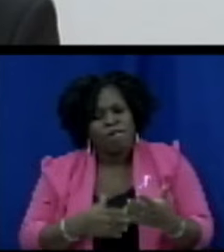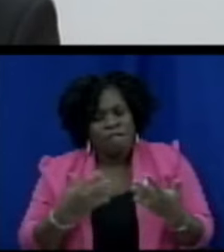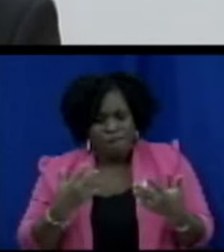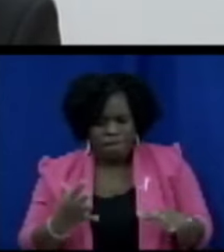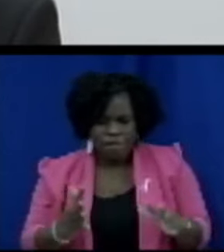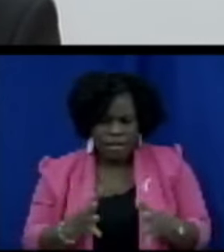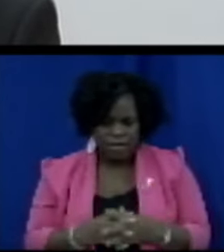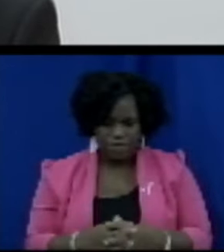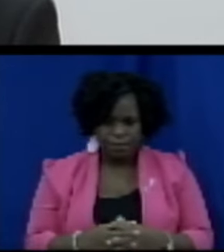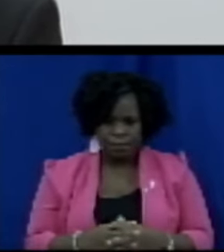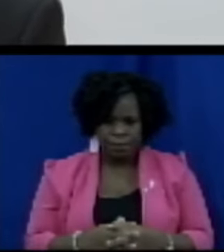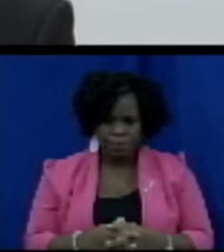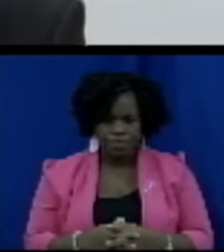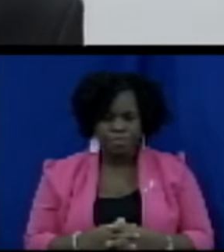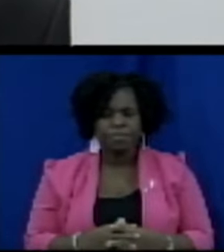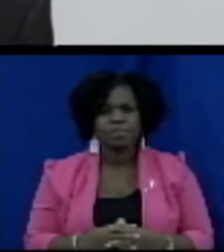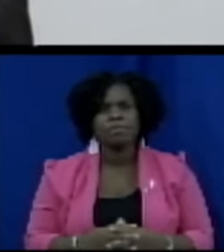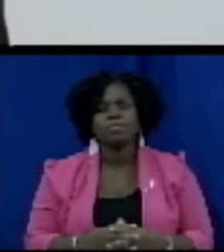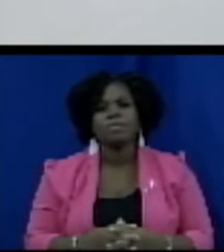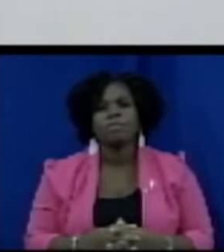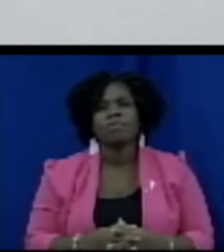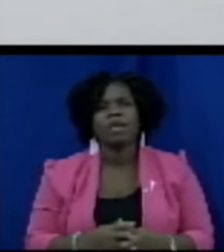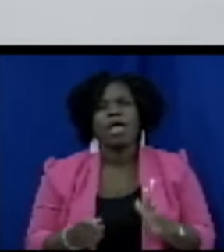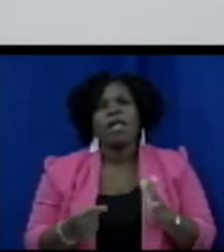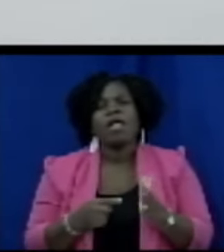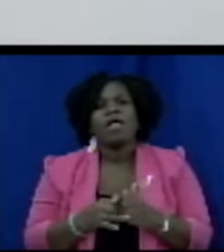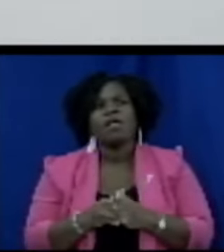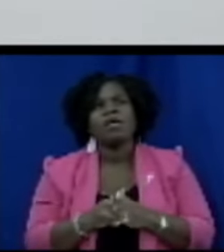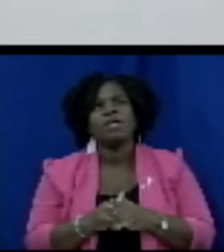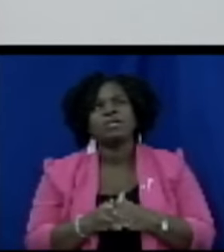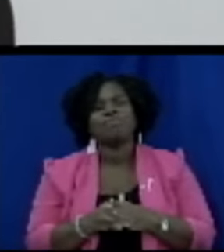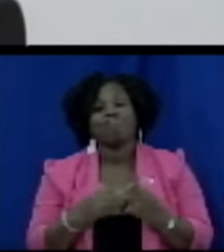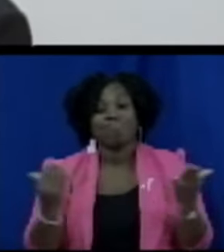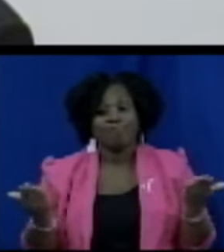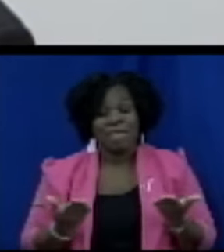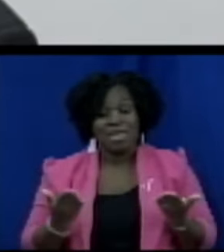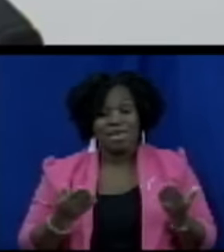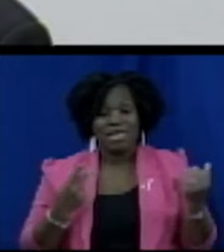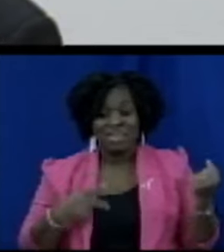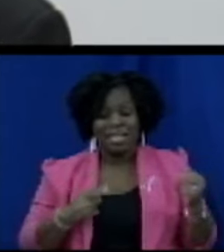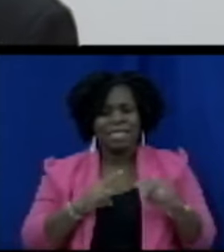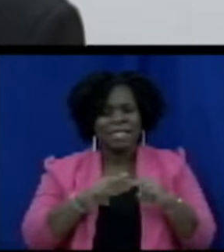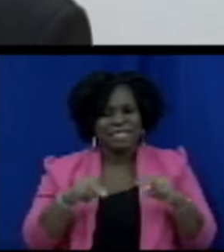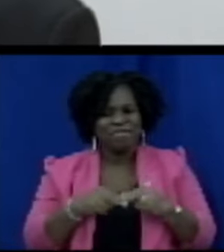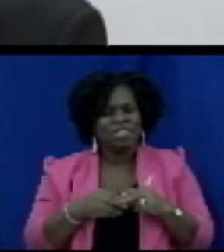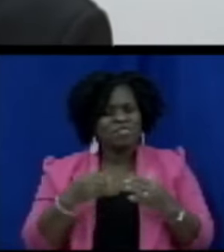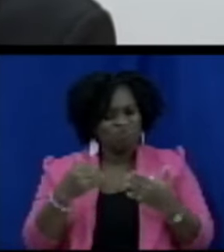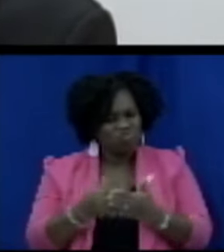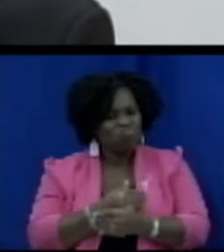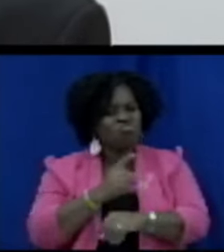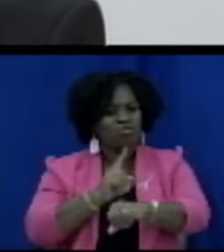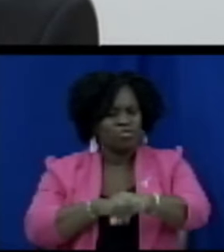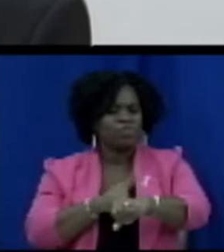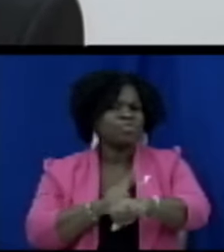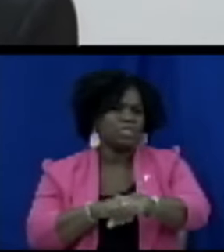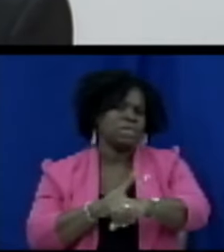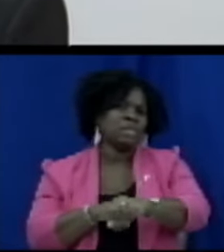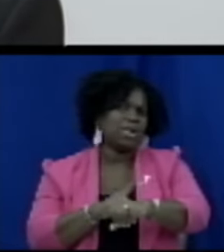reading that St. Gitsin Nevis really is in a new era and